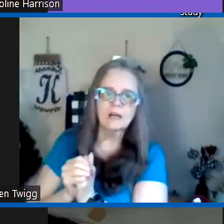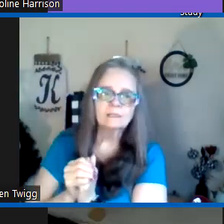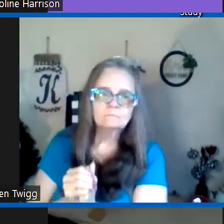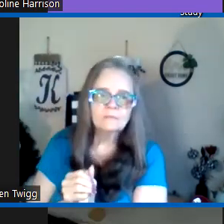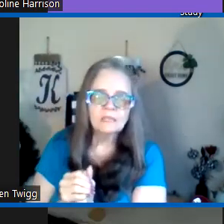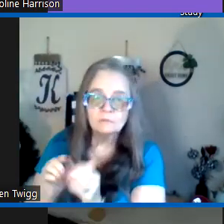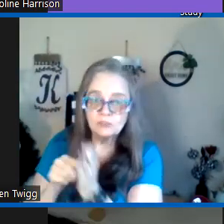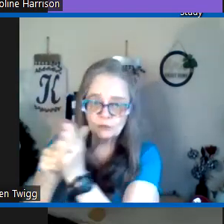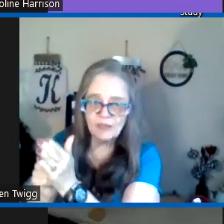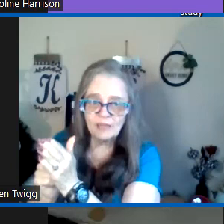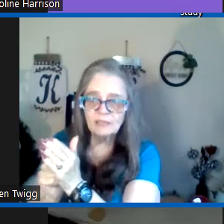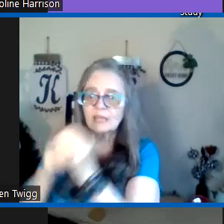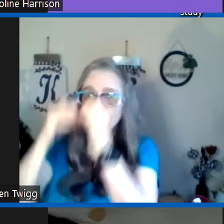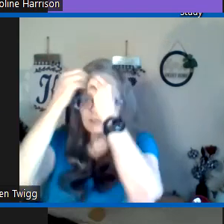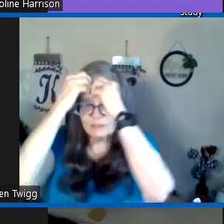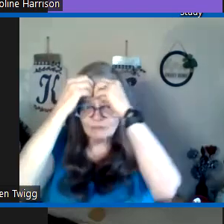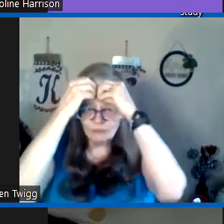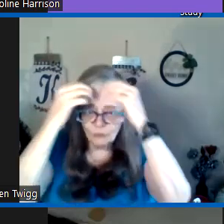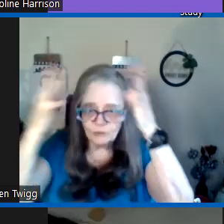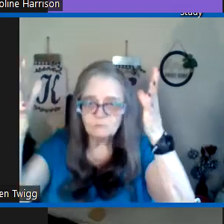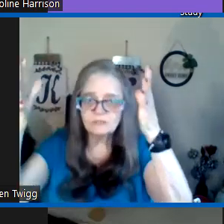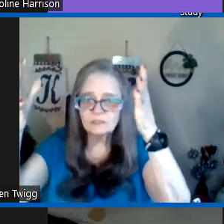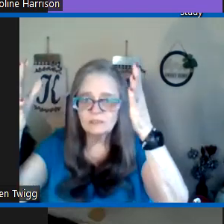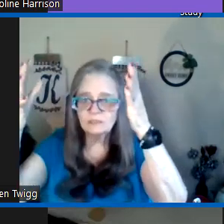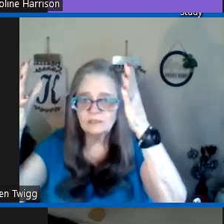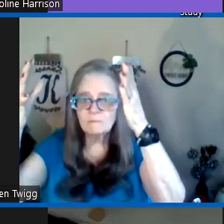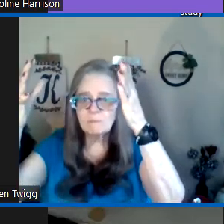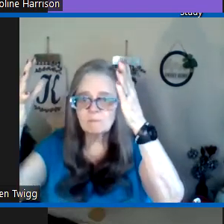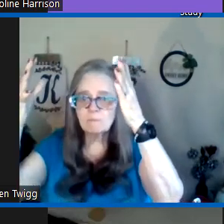he was shown that he was informed